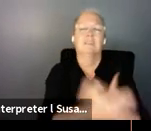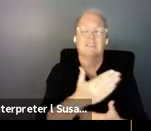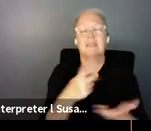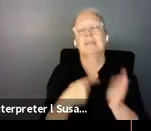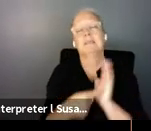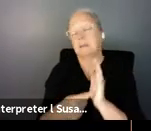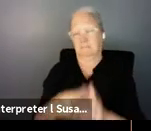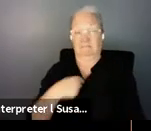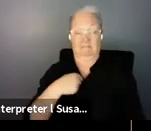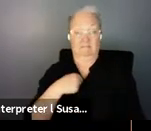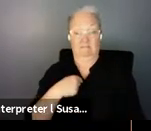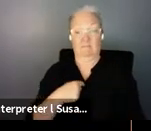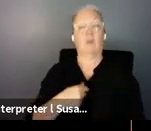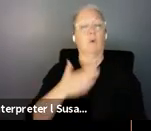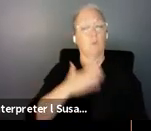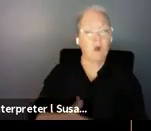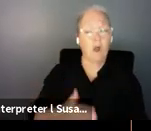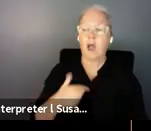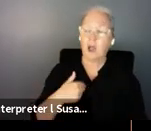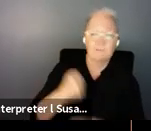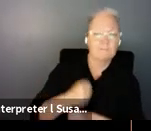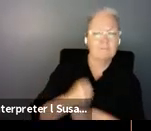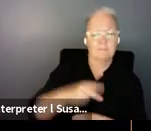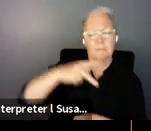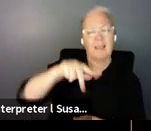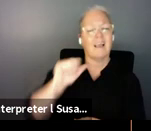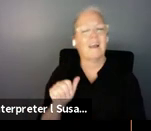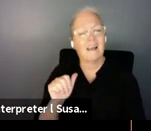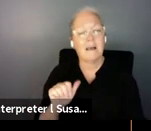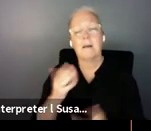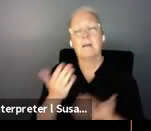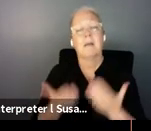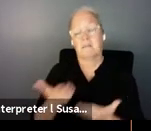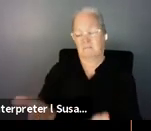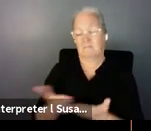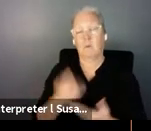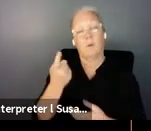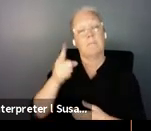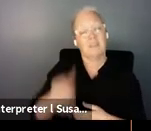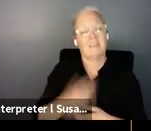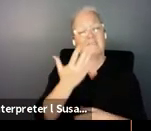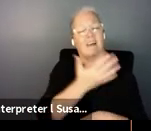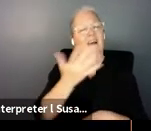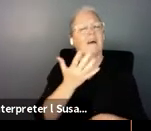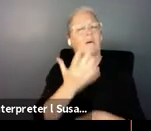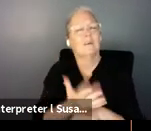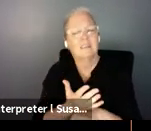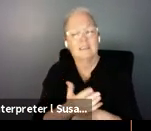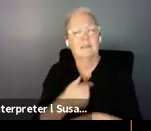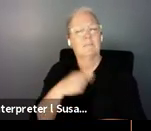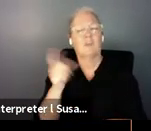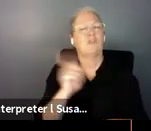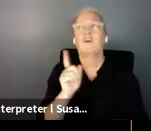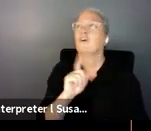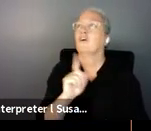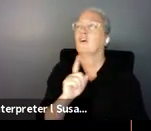for a personal assistance service i might get only five hours per month because i don't have a severe disability but a